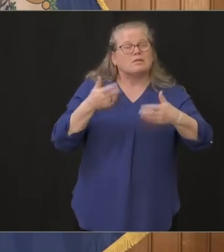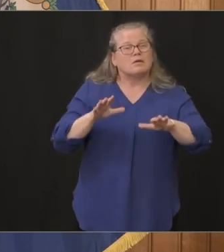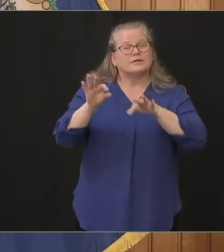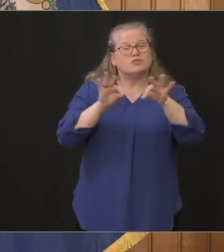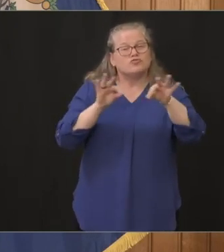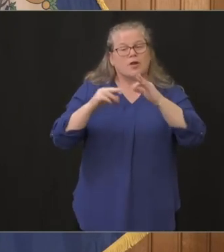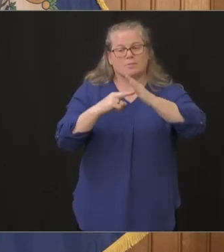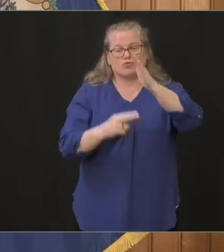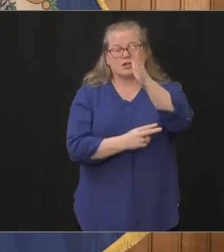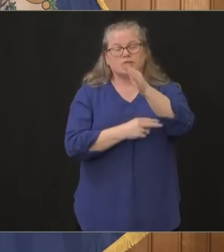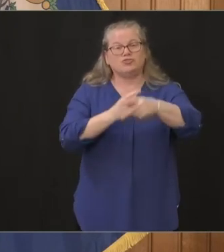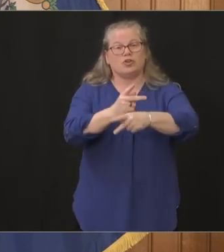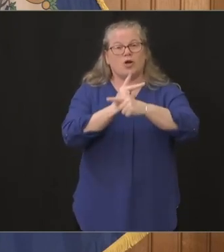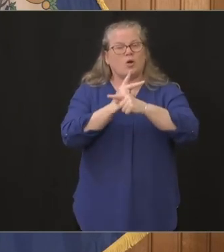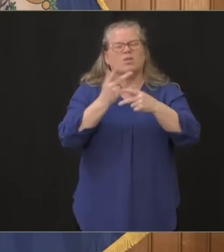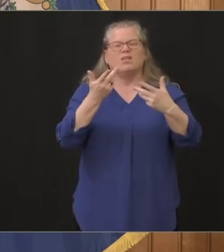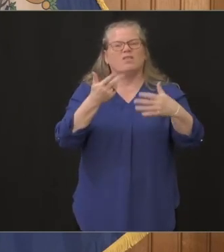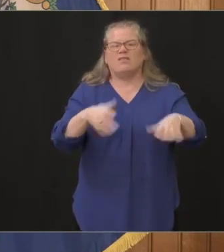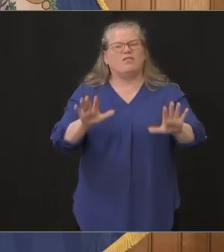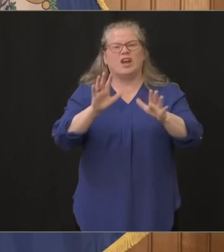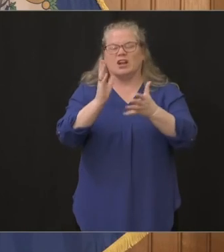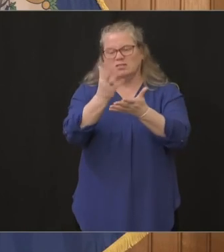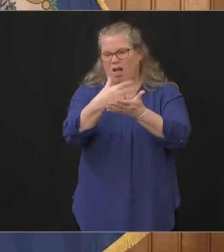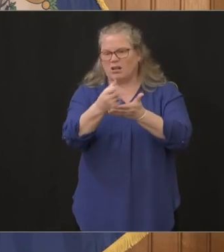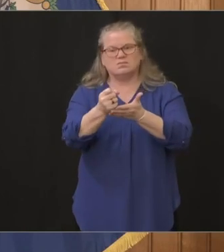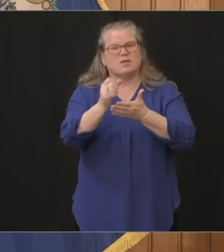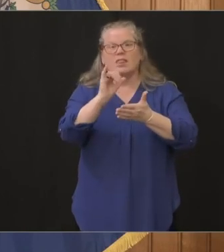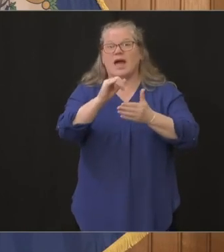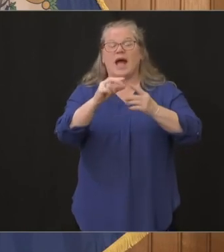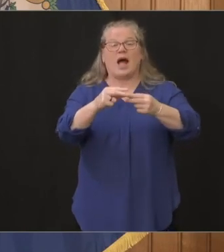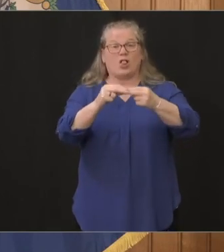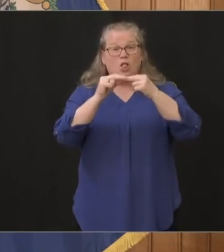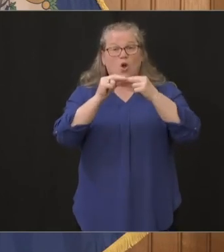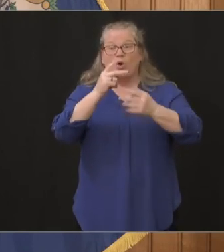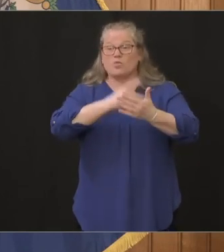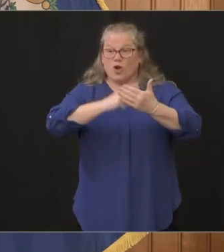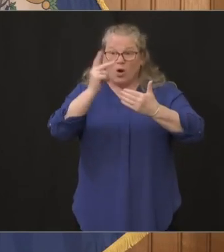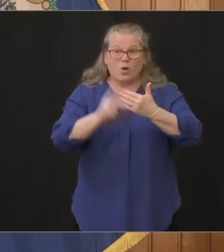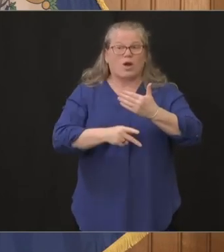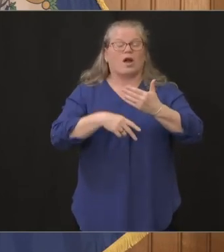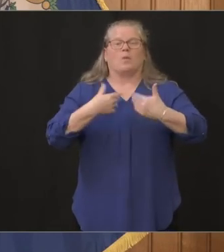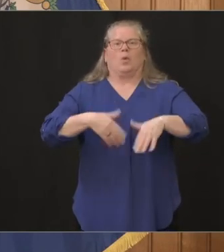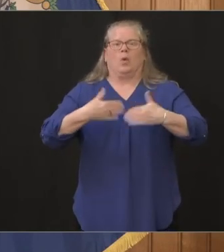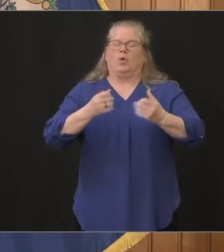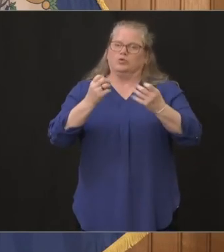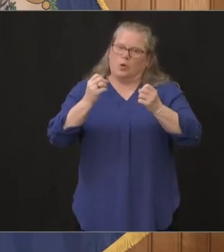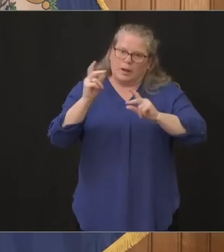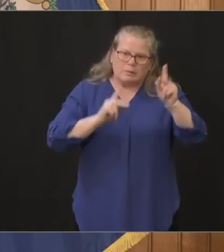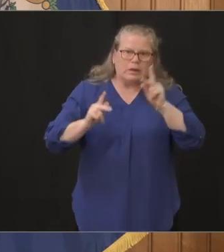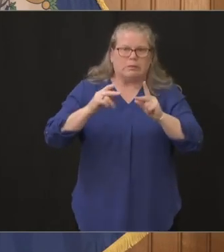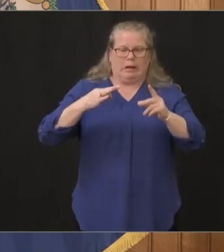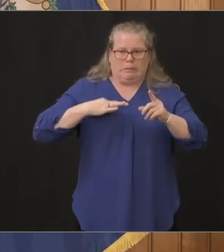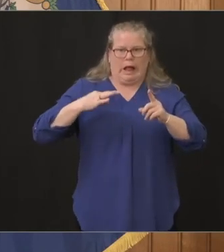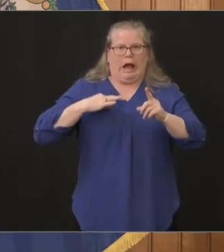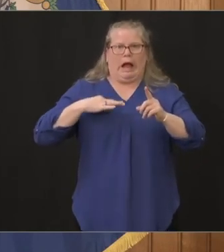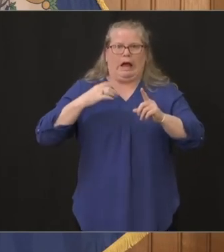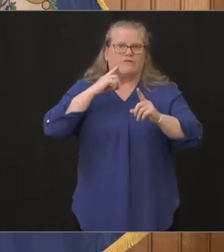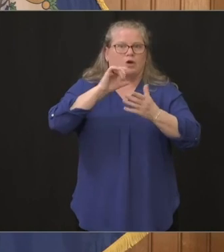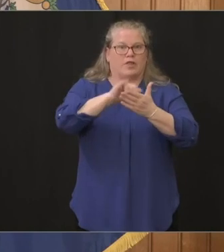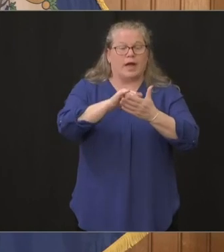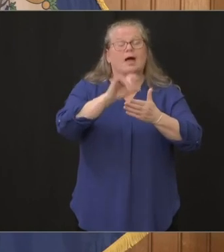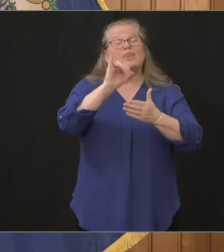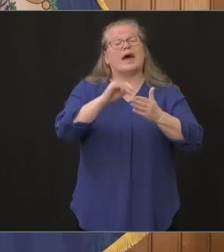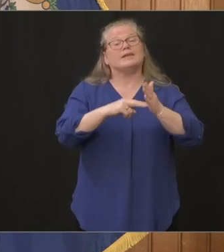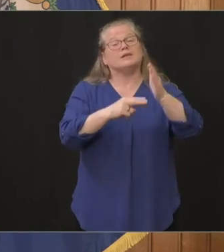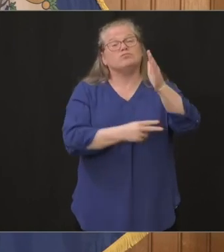cashed out we've had so many people applying for that loan program we're now trying to get through that it is a bridge to the federal loan